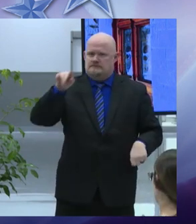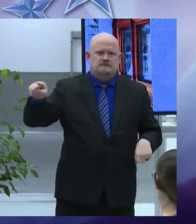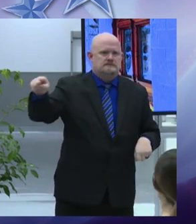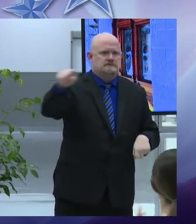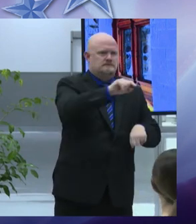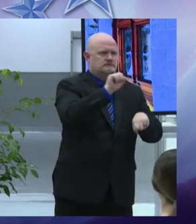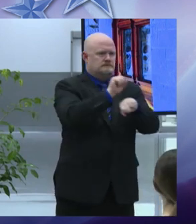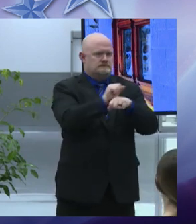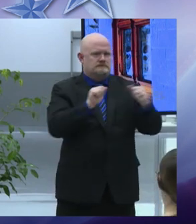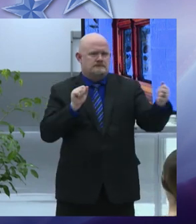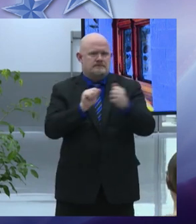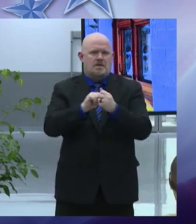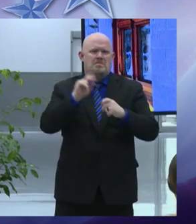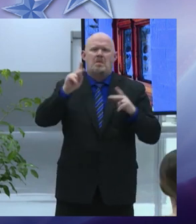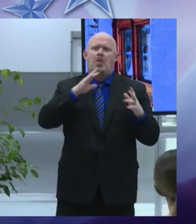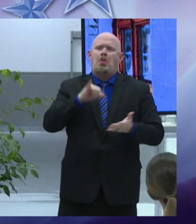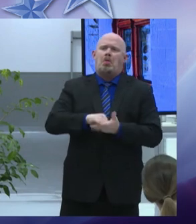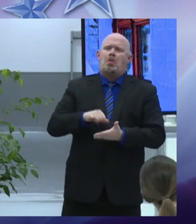be unachievable